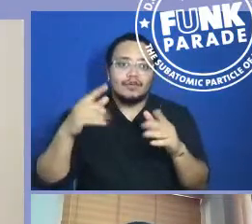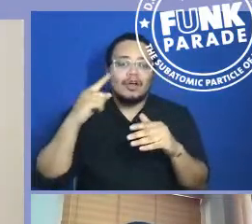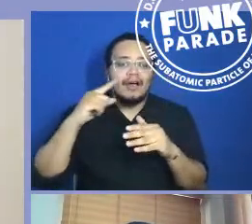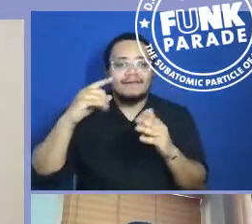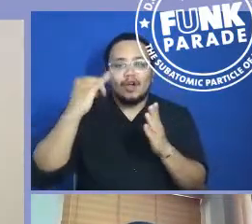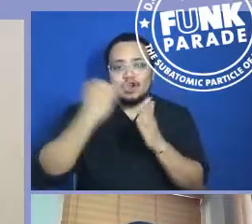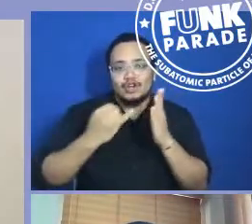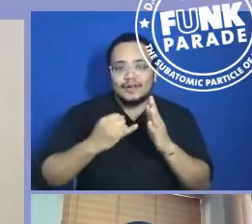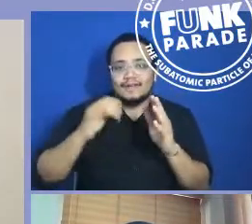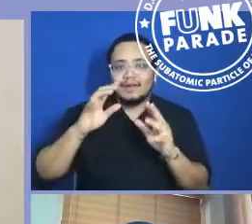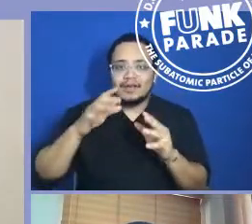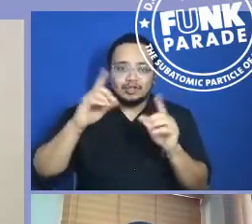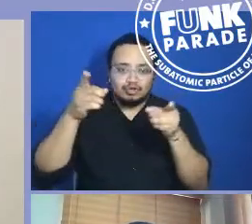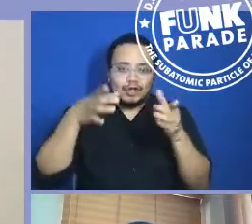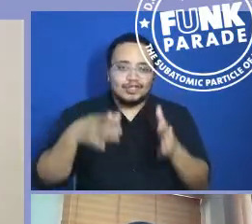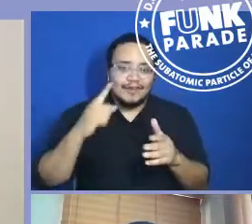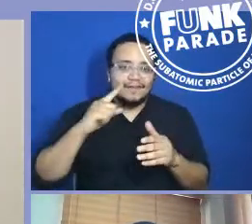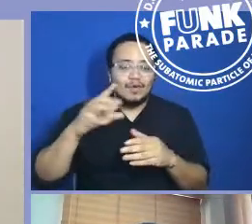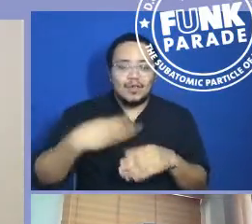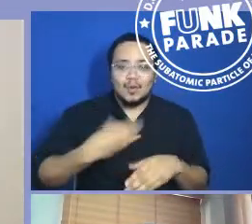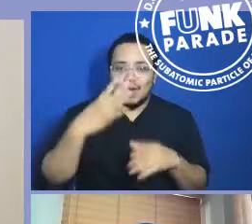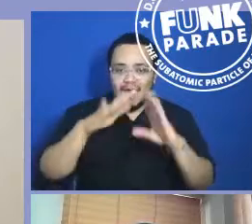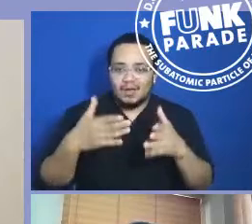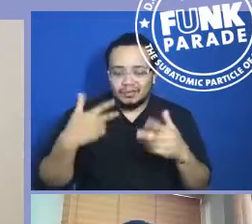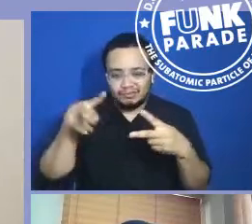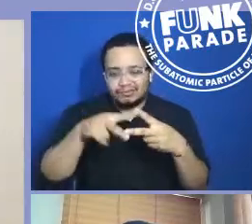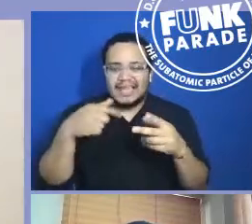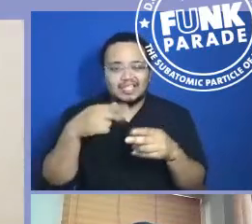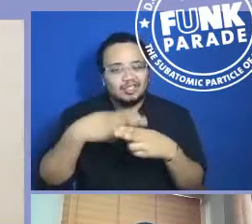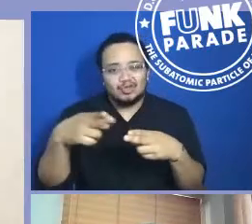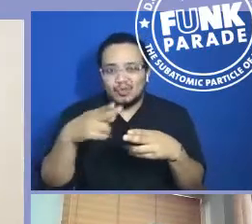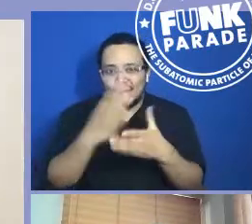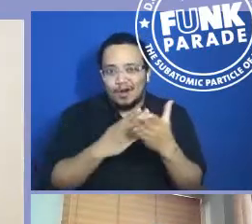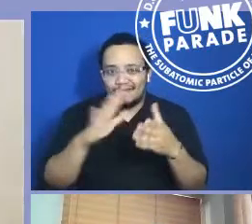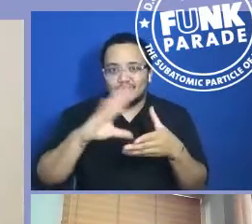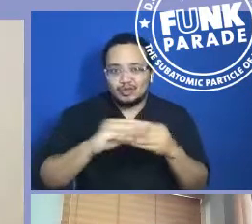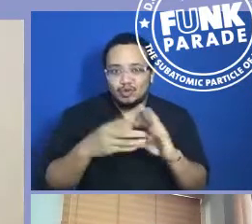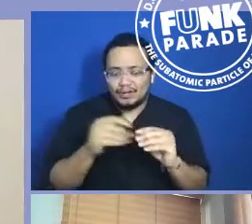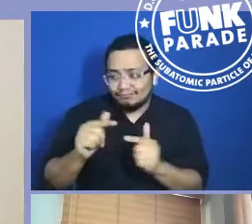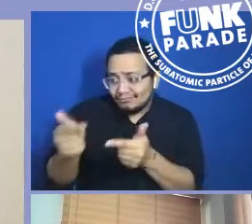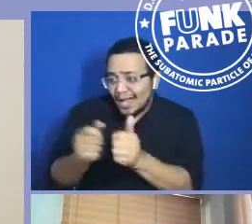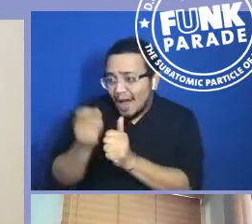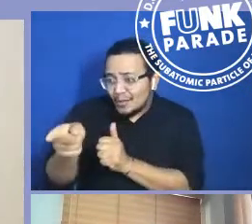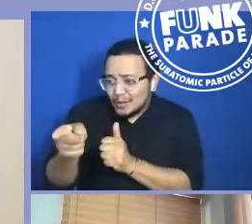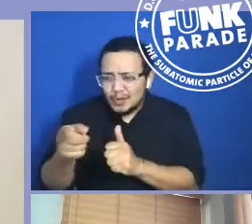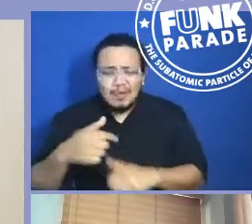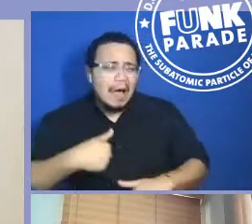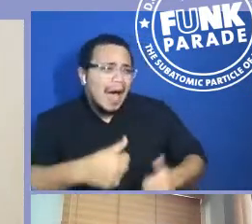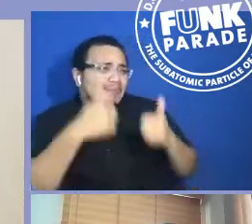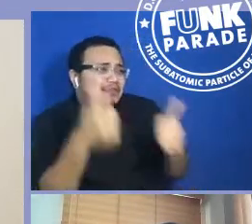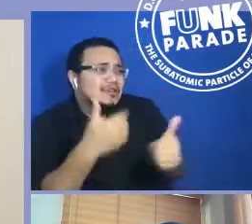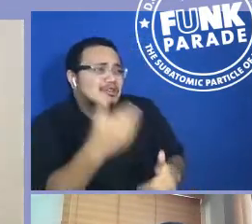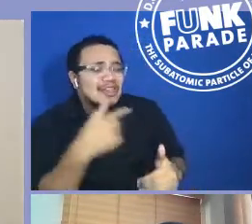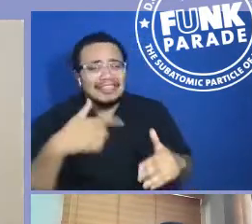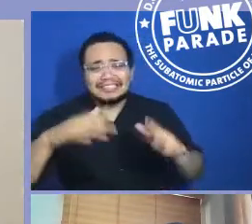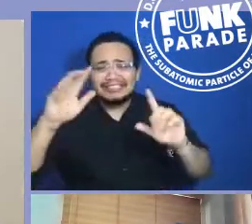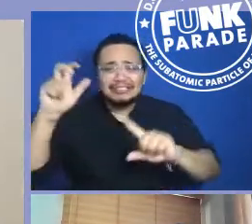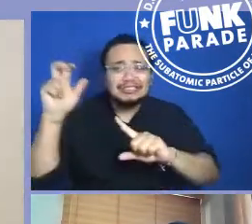to the stage, Sarah. How are you? I'm very good. Because this is a cool discussion. Absolutely.